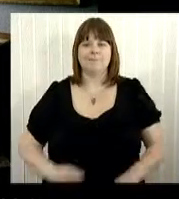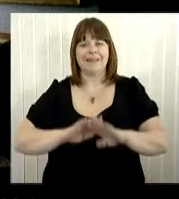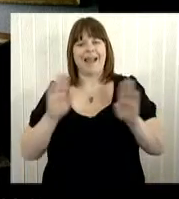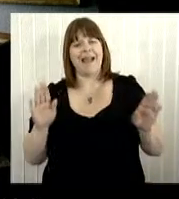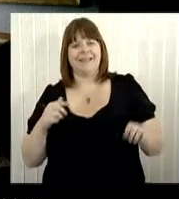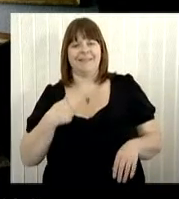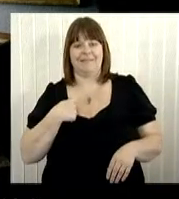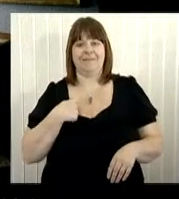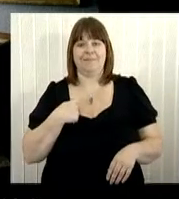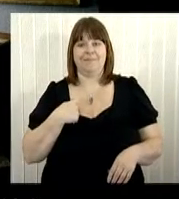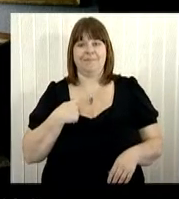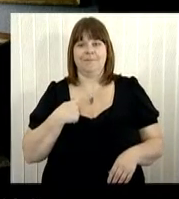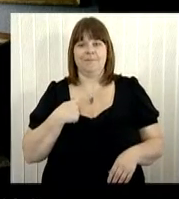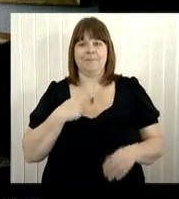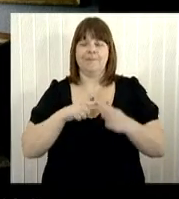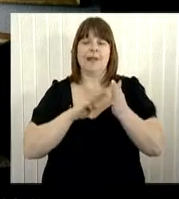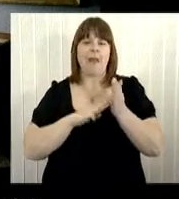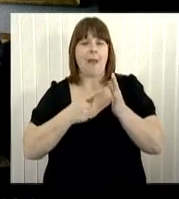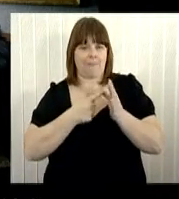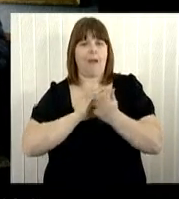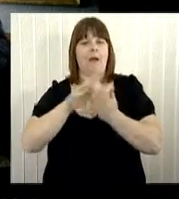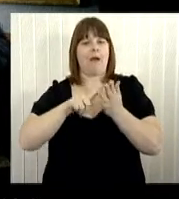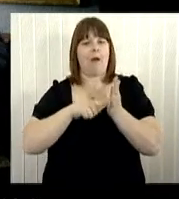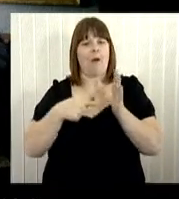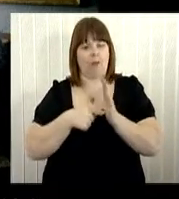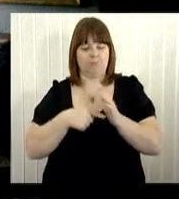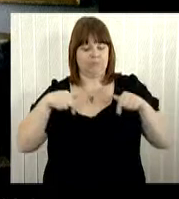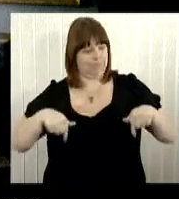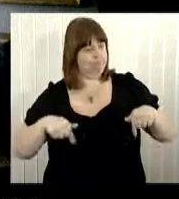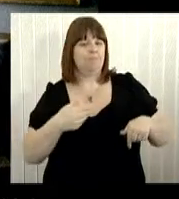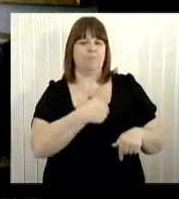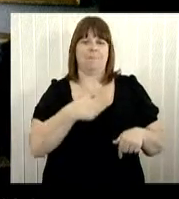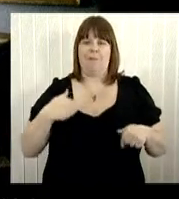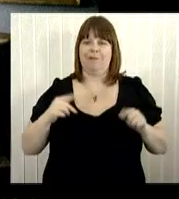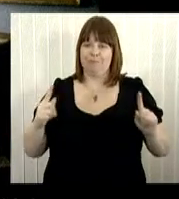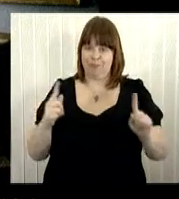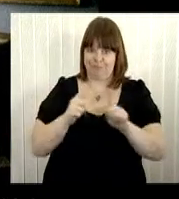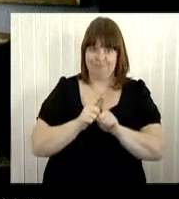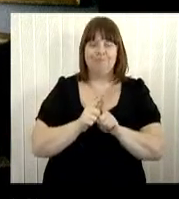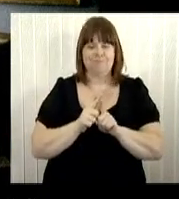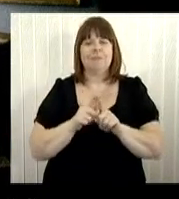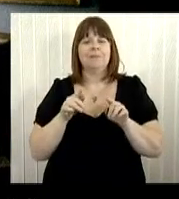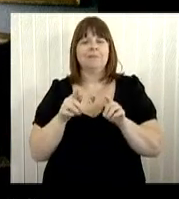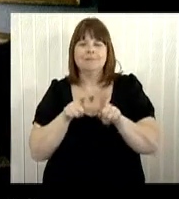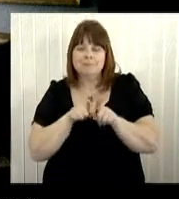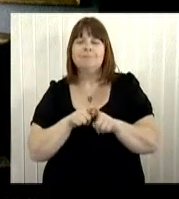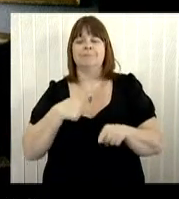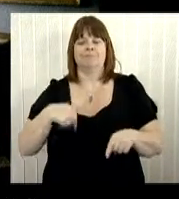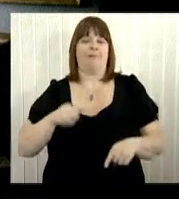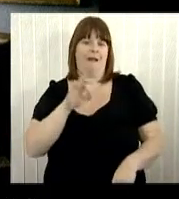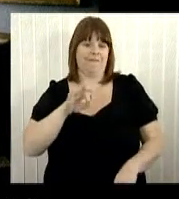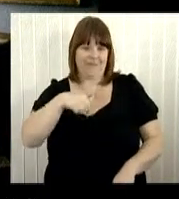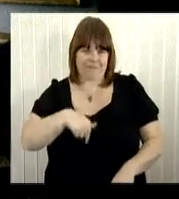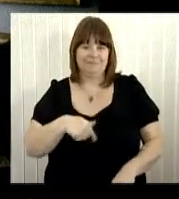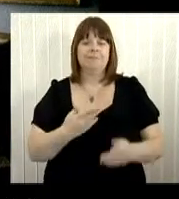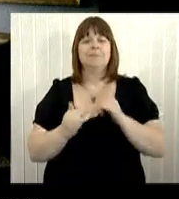Oh, hello. I'm Emma Holt, and this is the morning room. As you can probably tell,